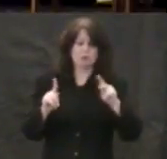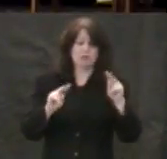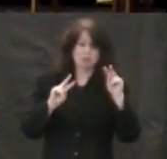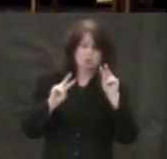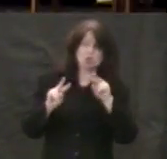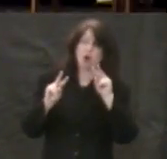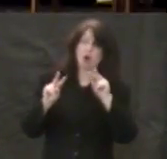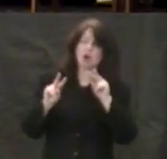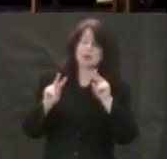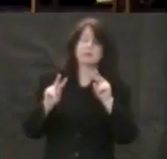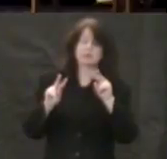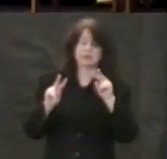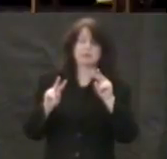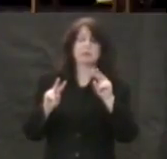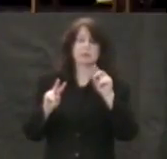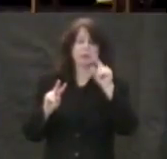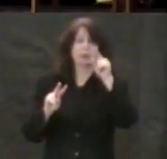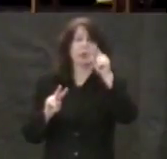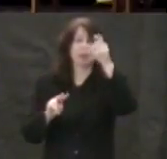that it is true,